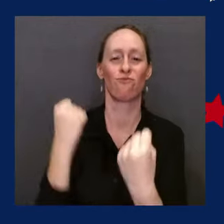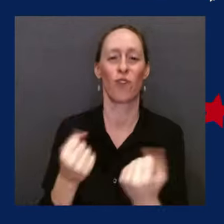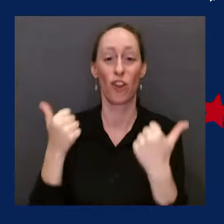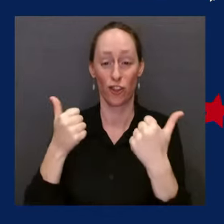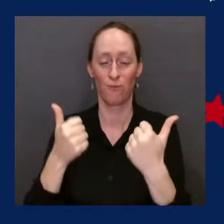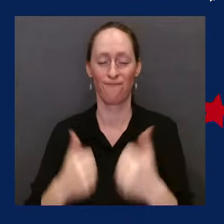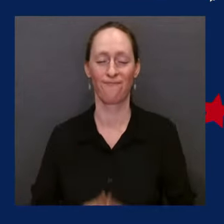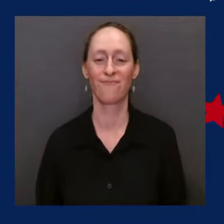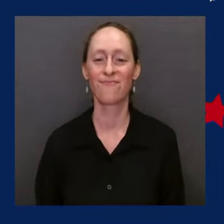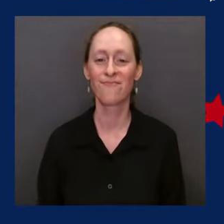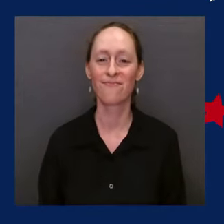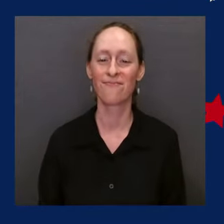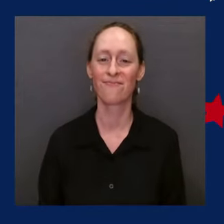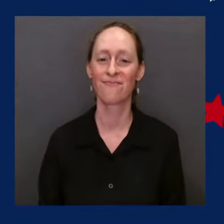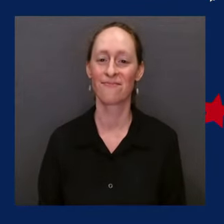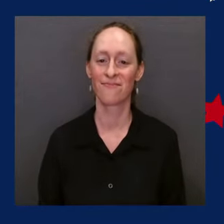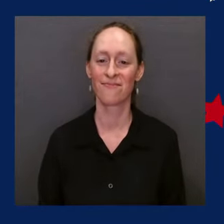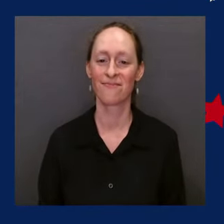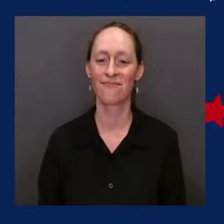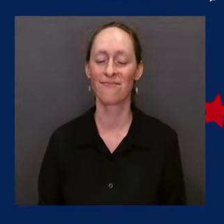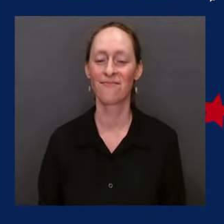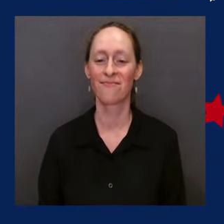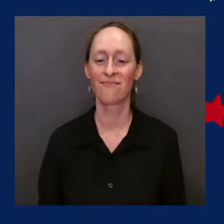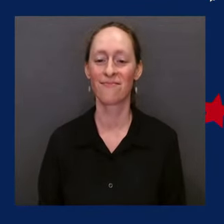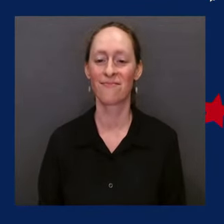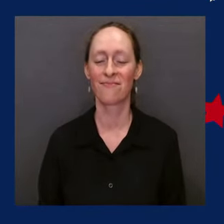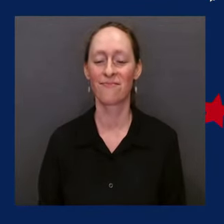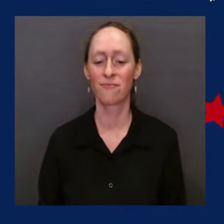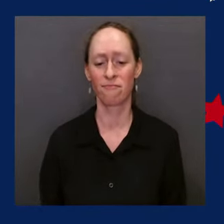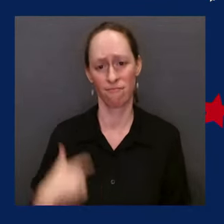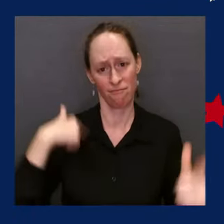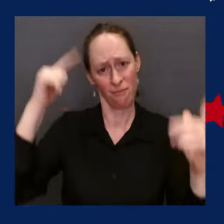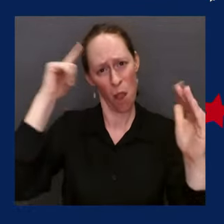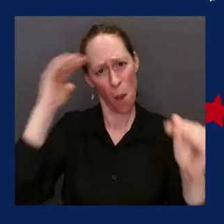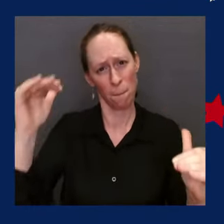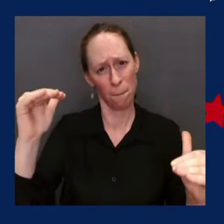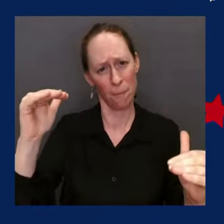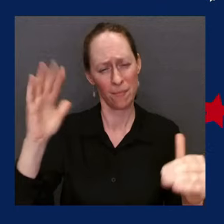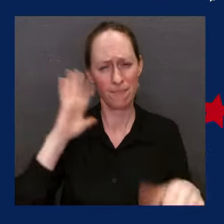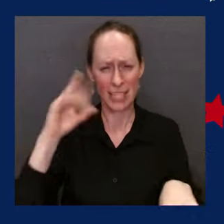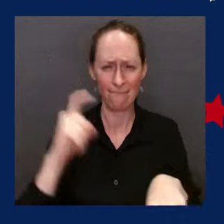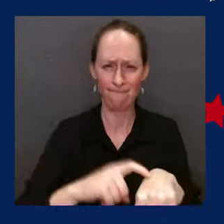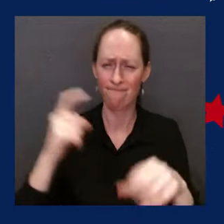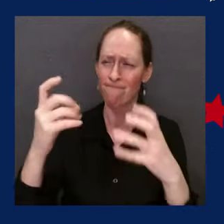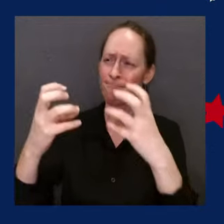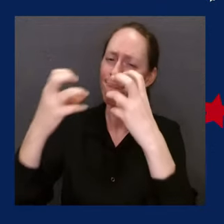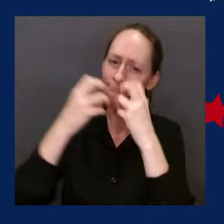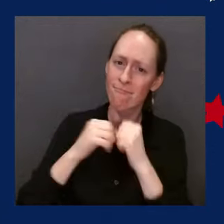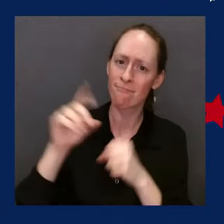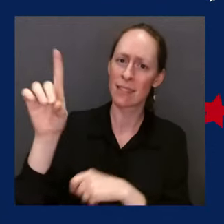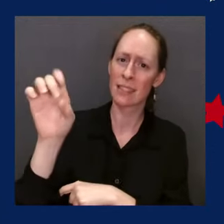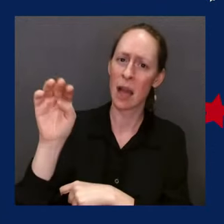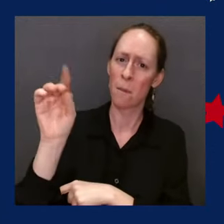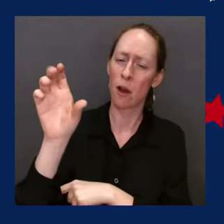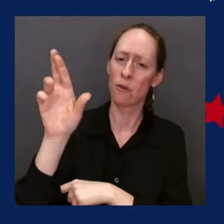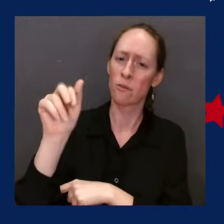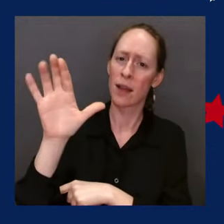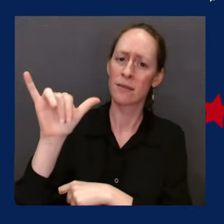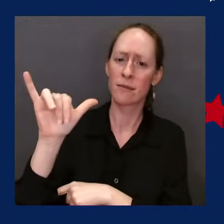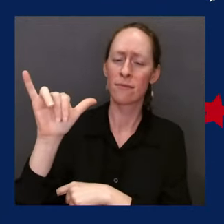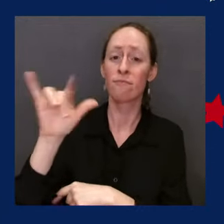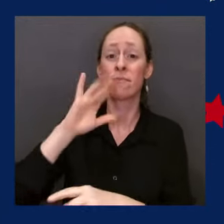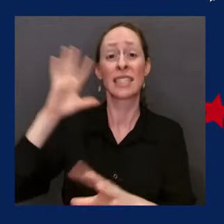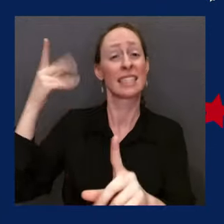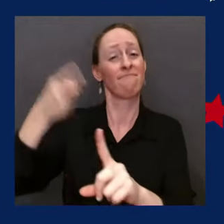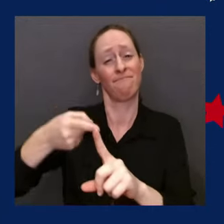to the essential work of our democracy, which is to unify, to unify, unify this nation, to